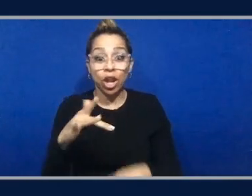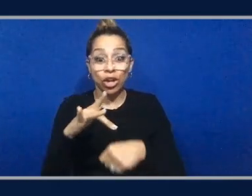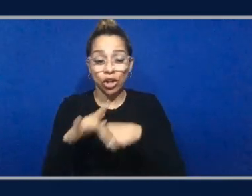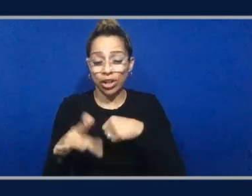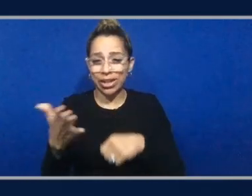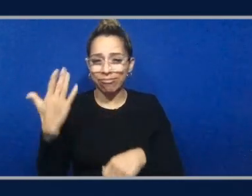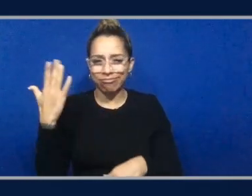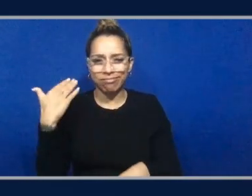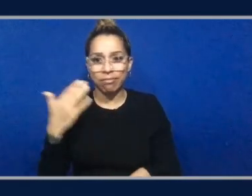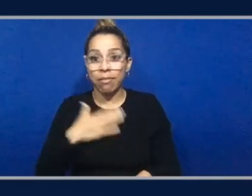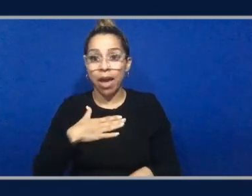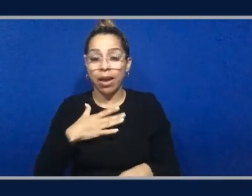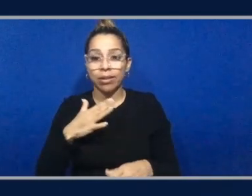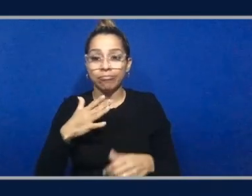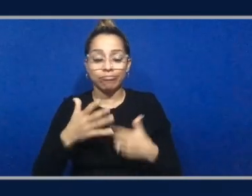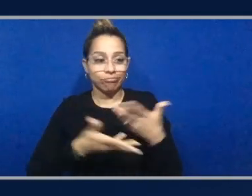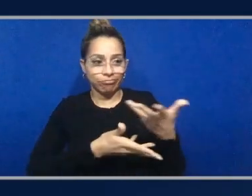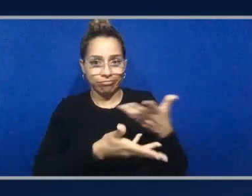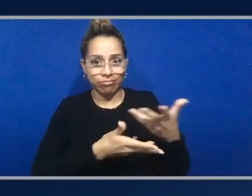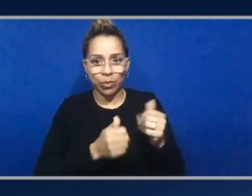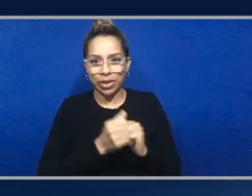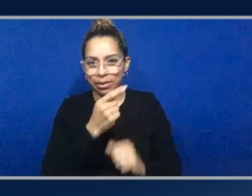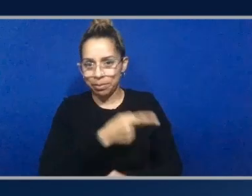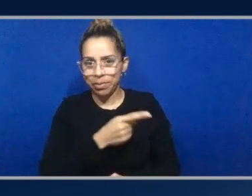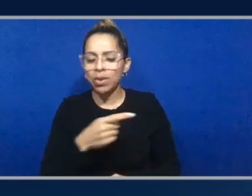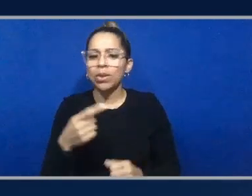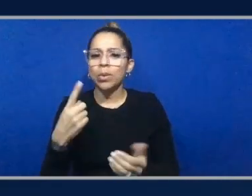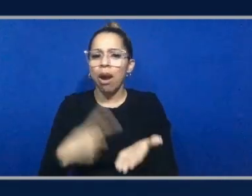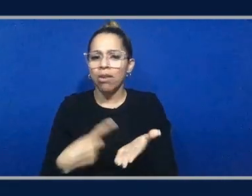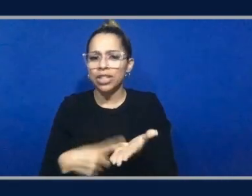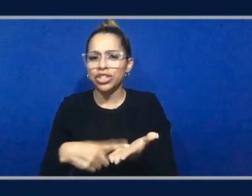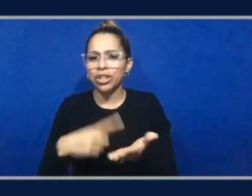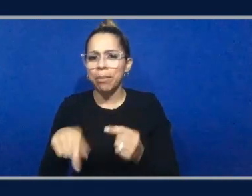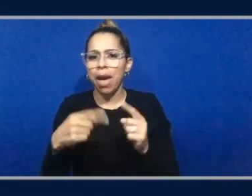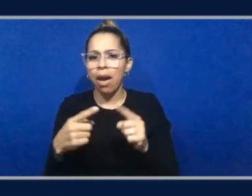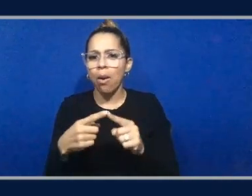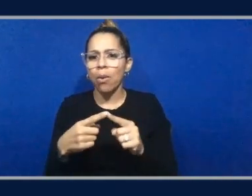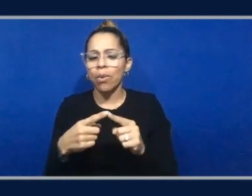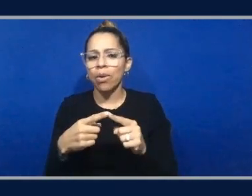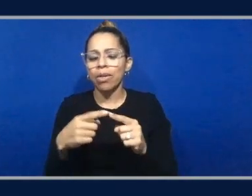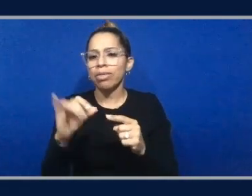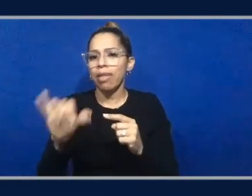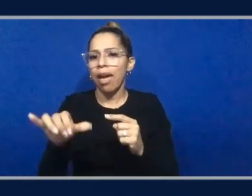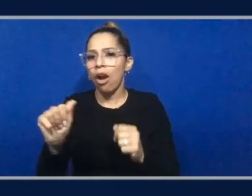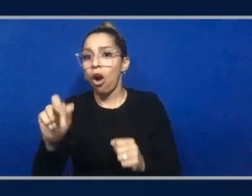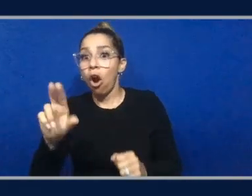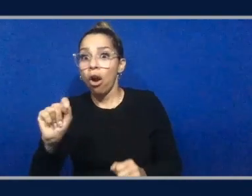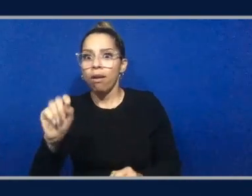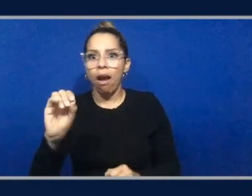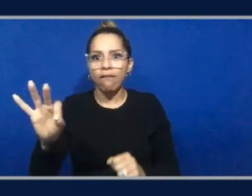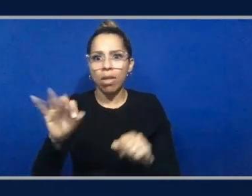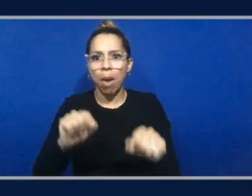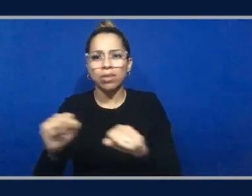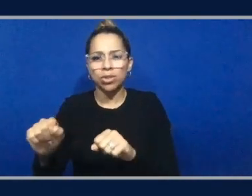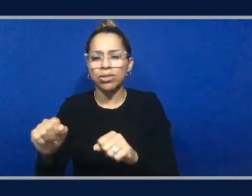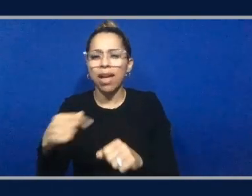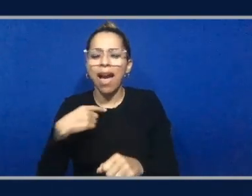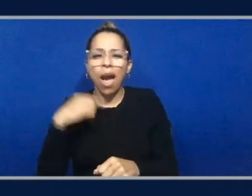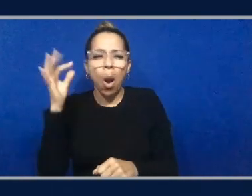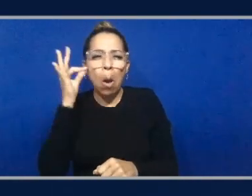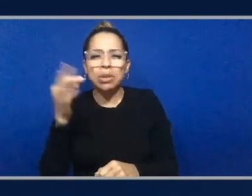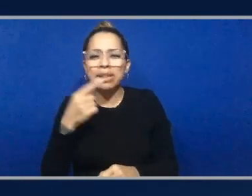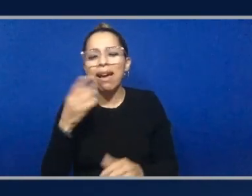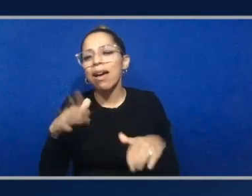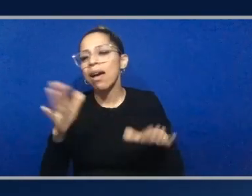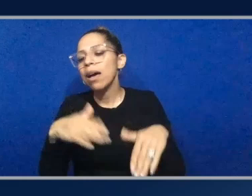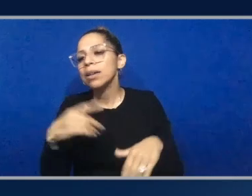or in the engagement, we had a conversation about Art of the Possible, and I kind of almost dismissingly said, yeah, it sounds good, but I want you to go improve it, because